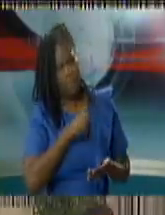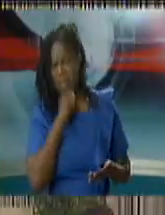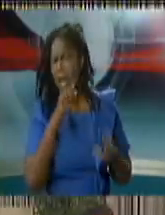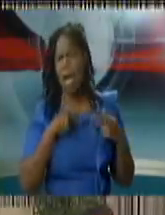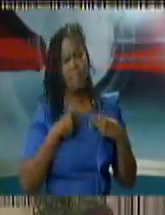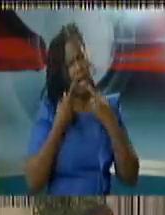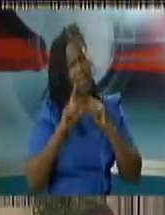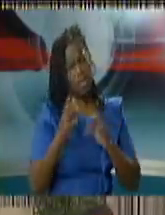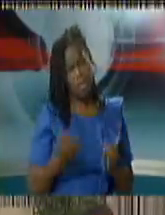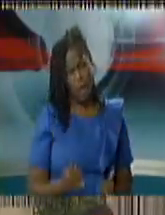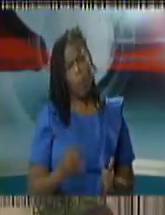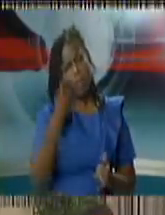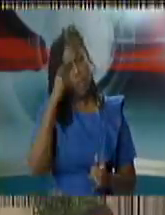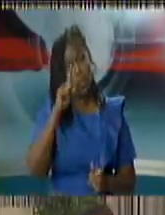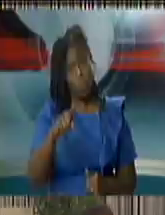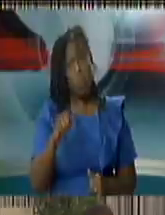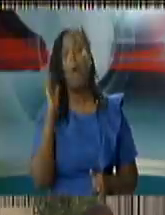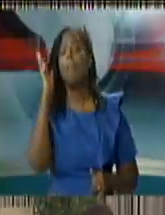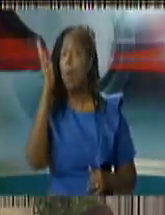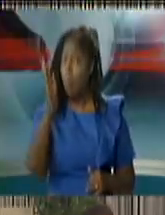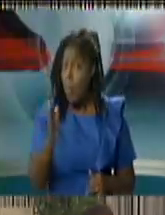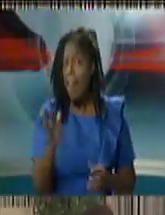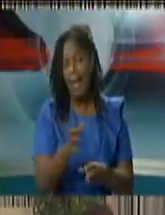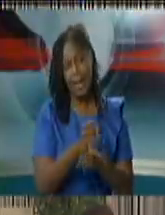express